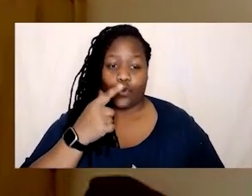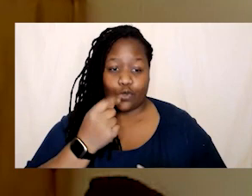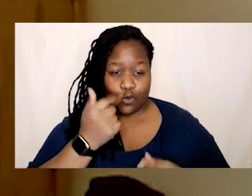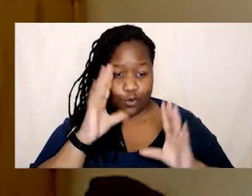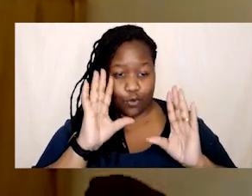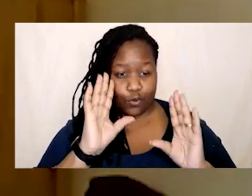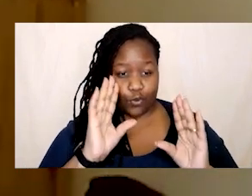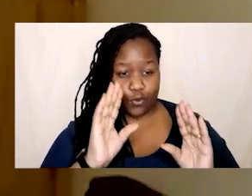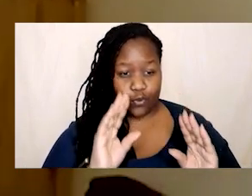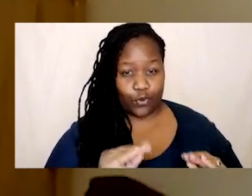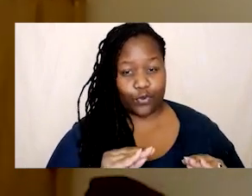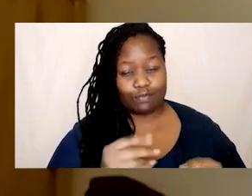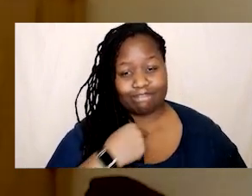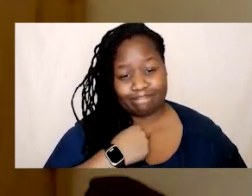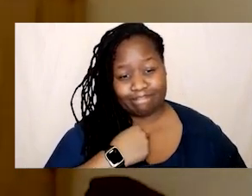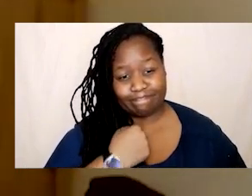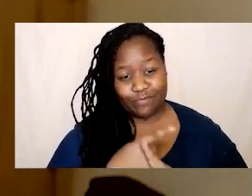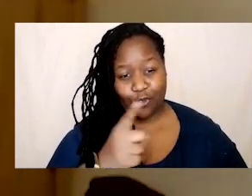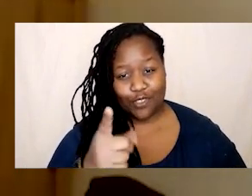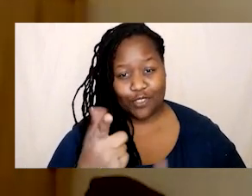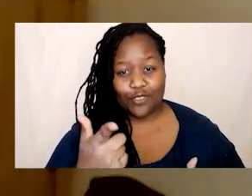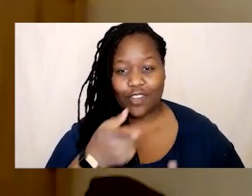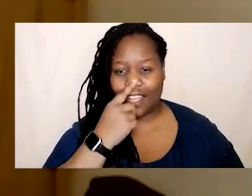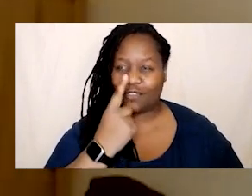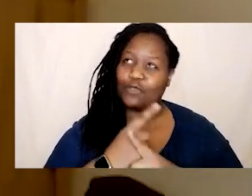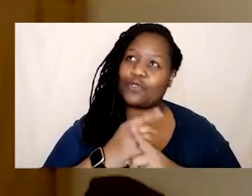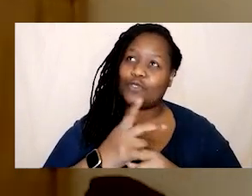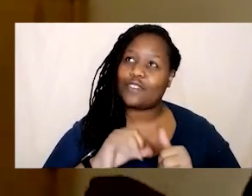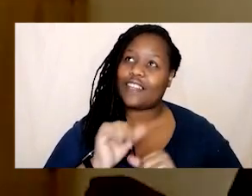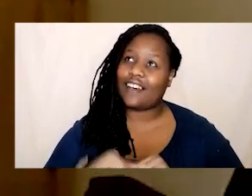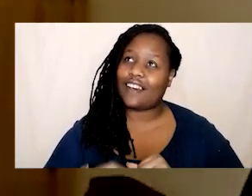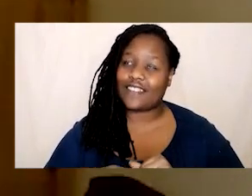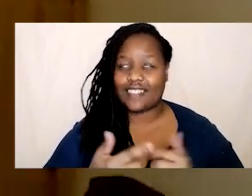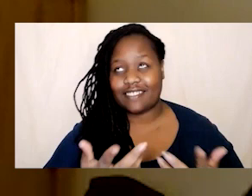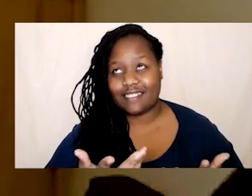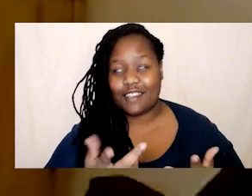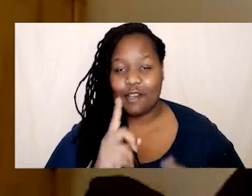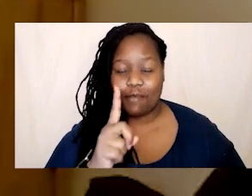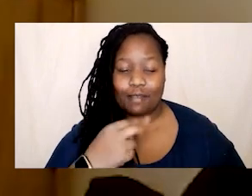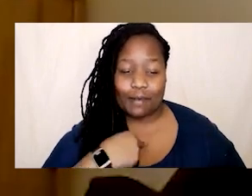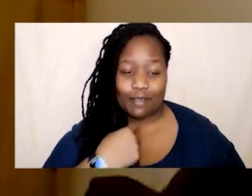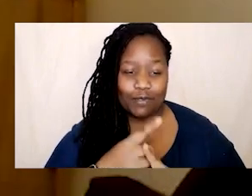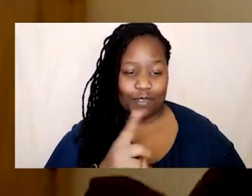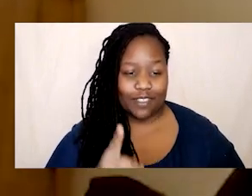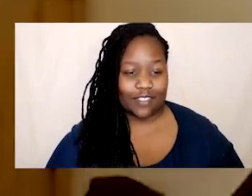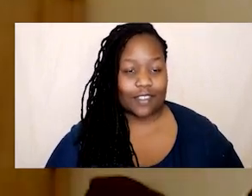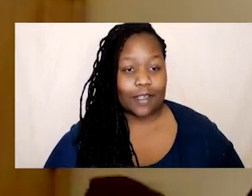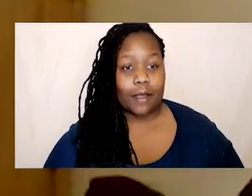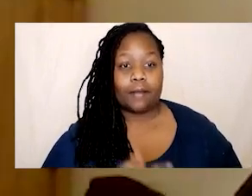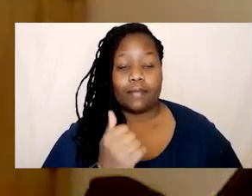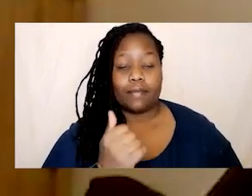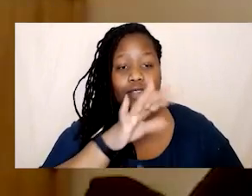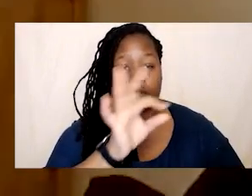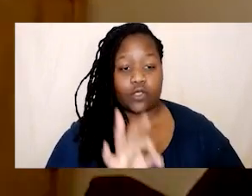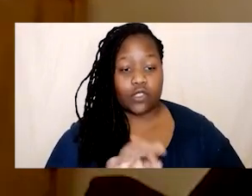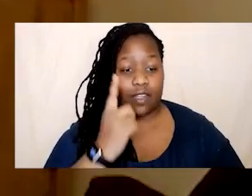i'm gonna miss talking to you even though i could talk to you like immediately after on whatsapp if i want i think this is a great question and i think